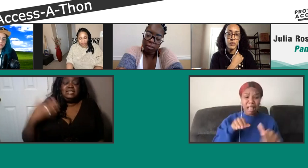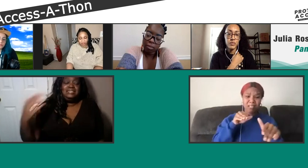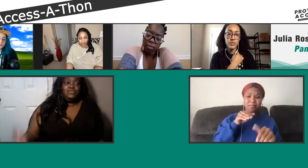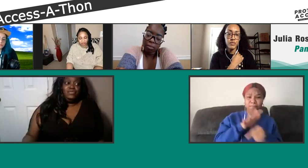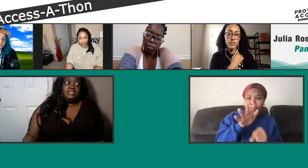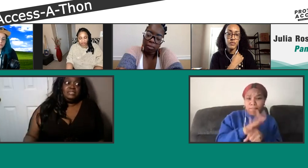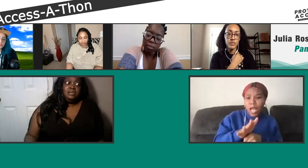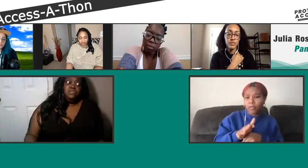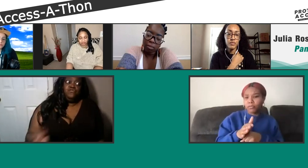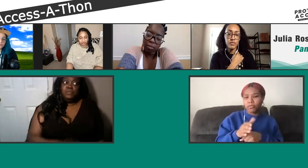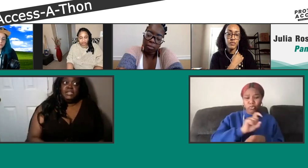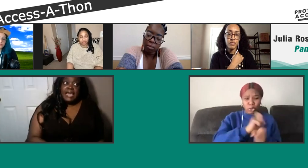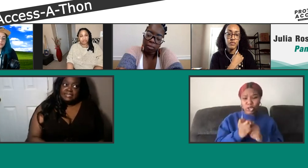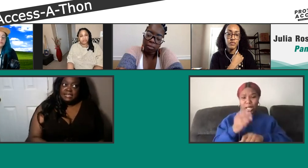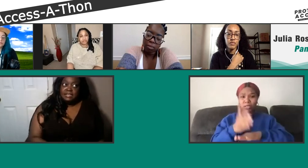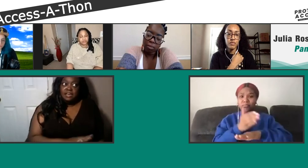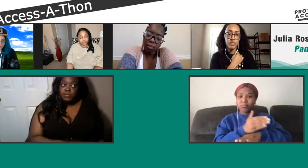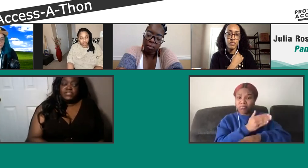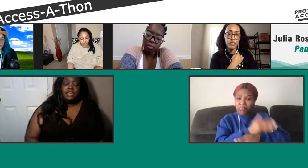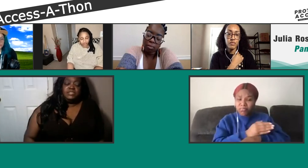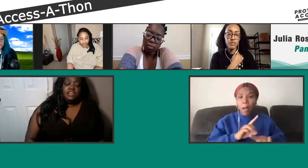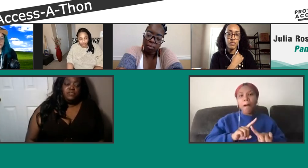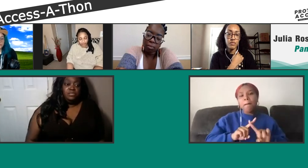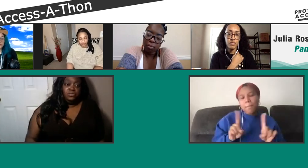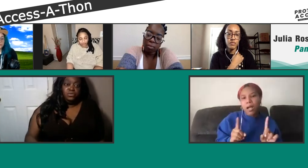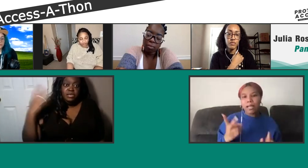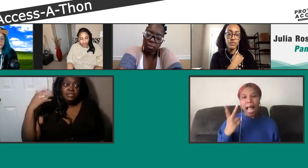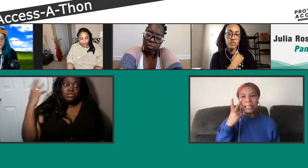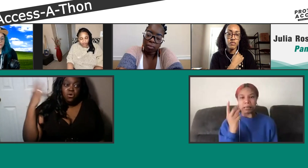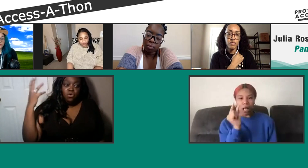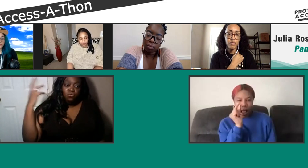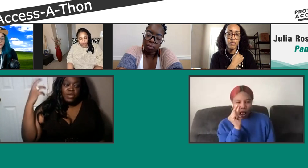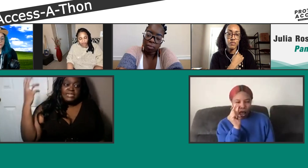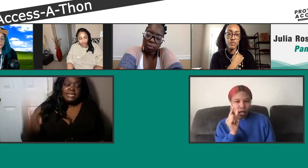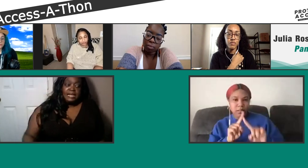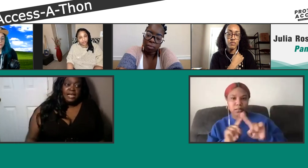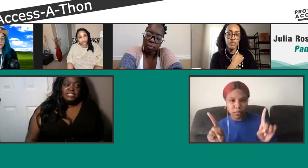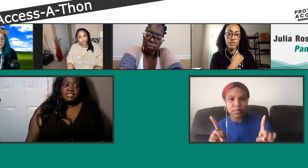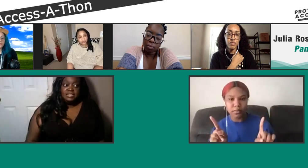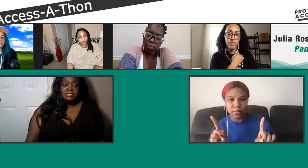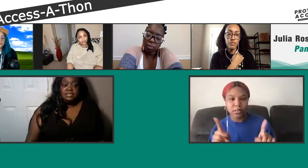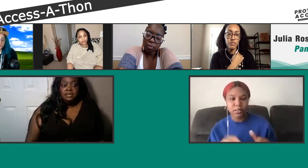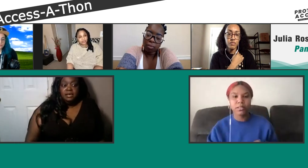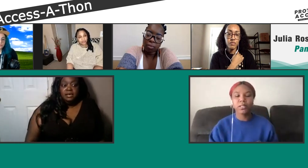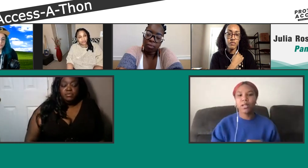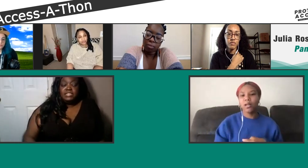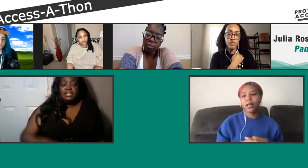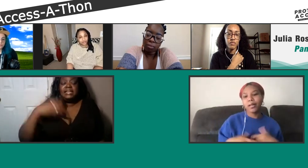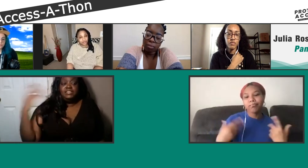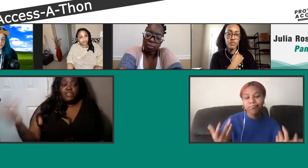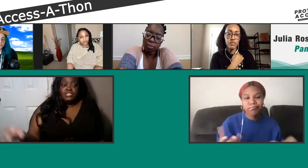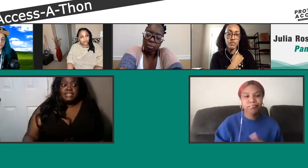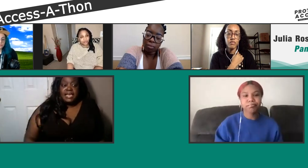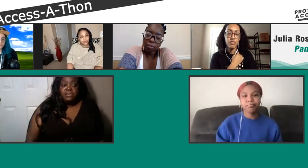do see a difference from the last couple of times that I've been through this whole raise in consciousness, this